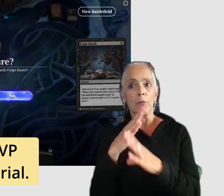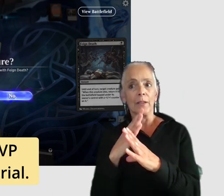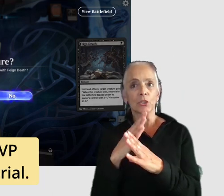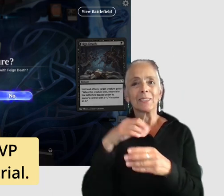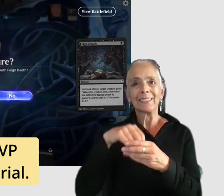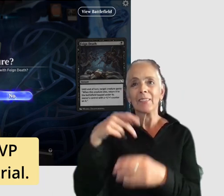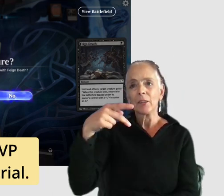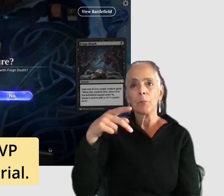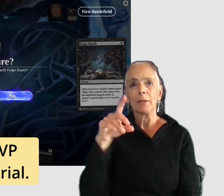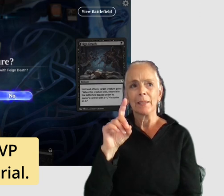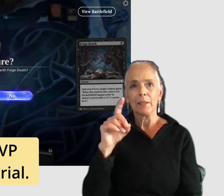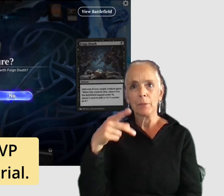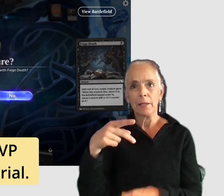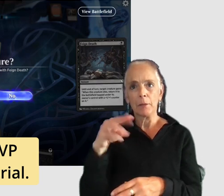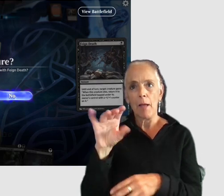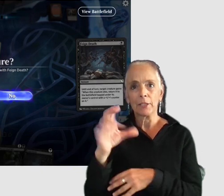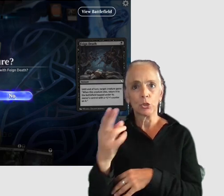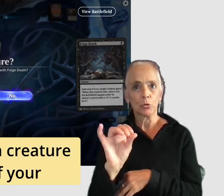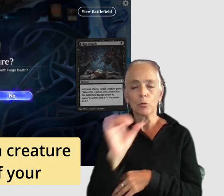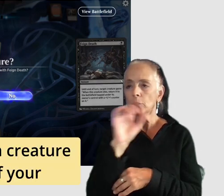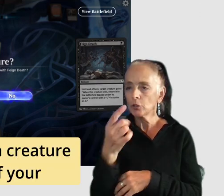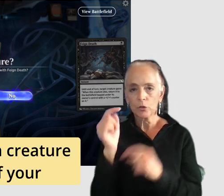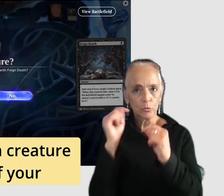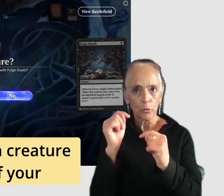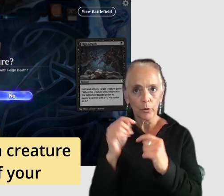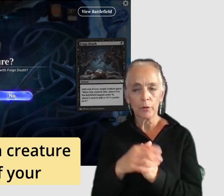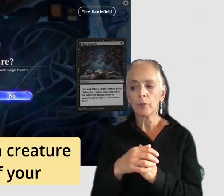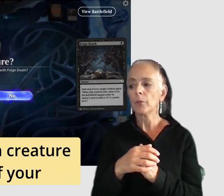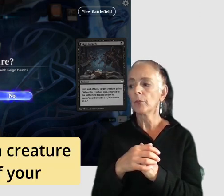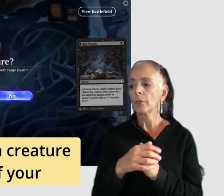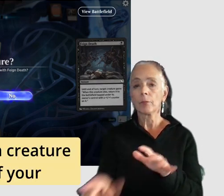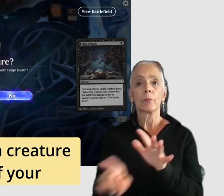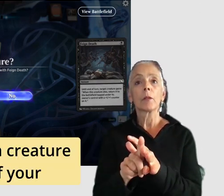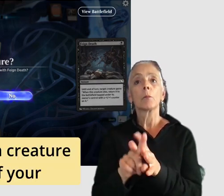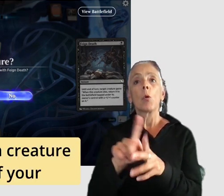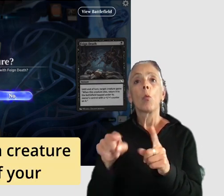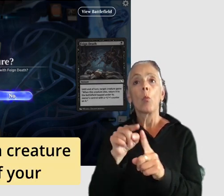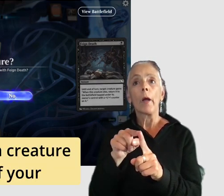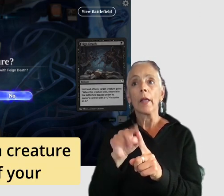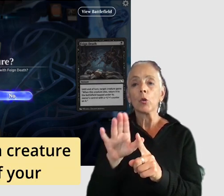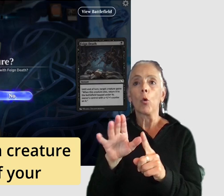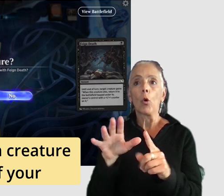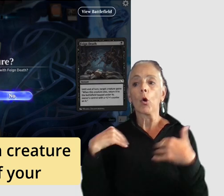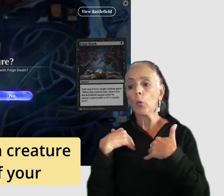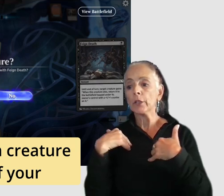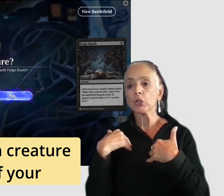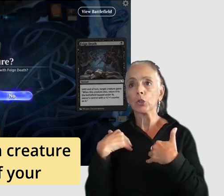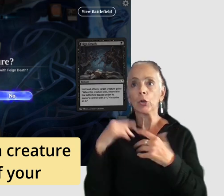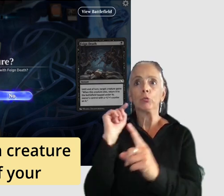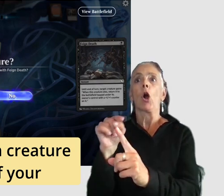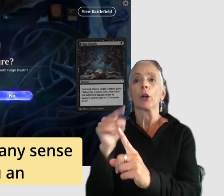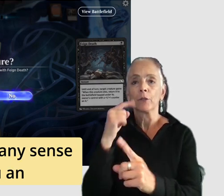in the pvp matches too it's not just in the tutorial and it pops up for example when you target your own creature to be sacrificed for no reason